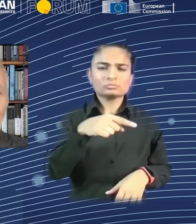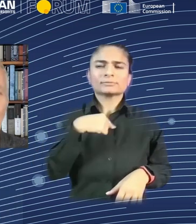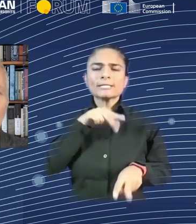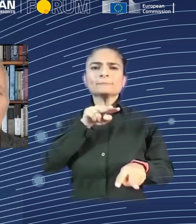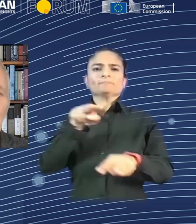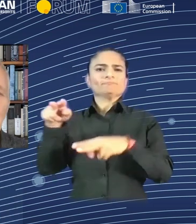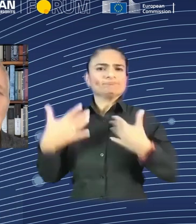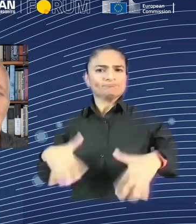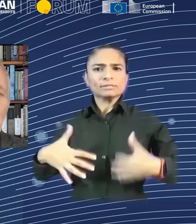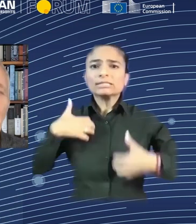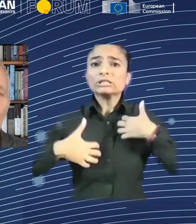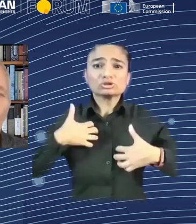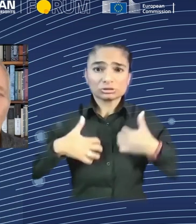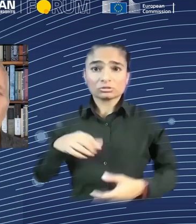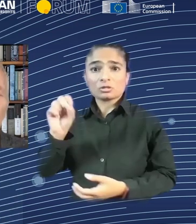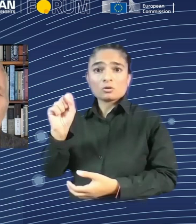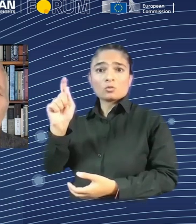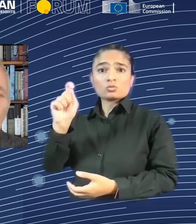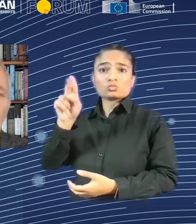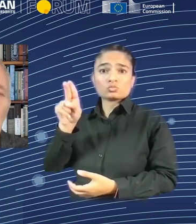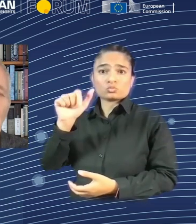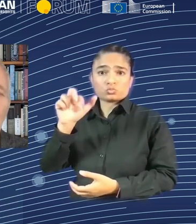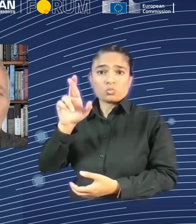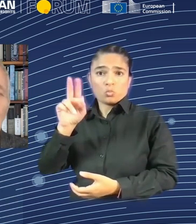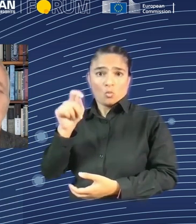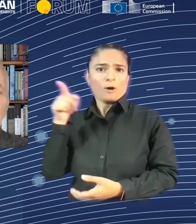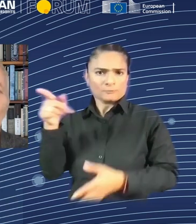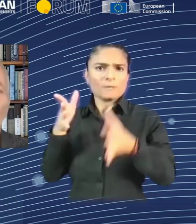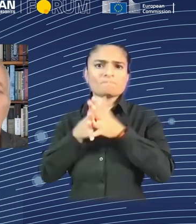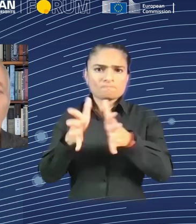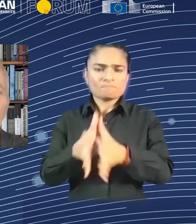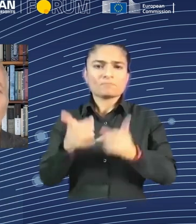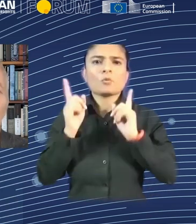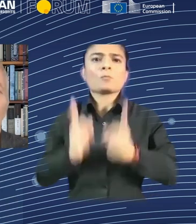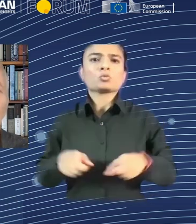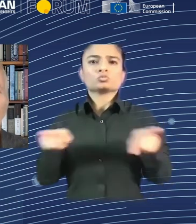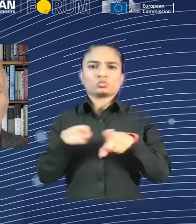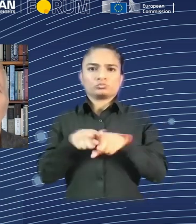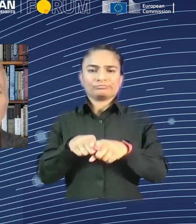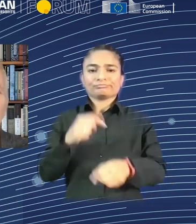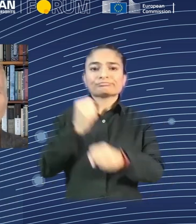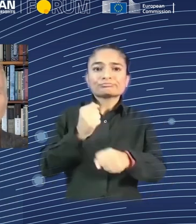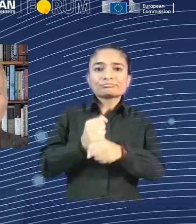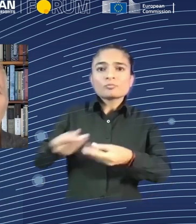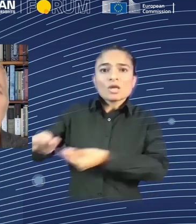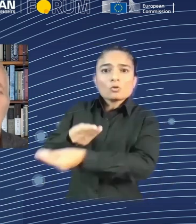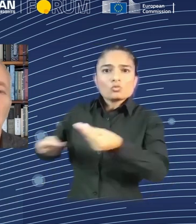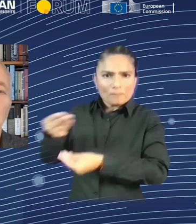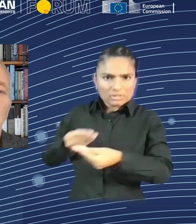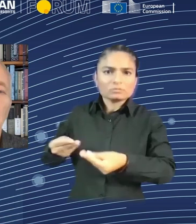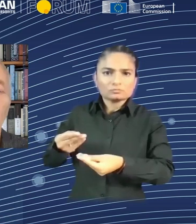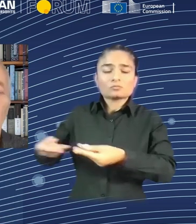there's a lesson that he did not talk about, which is the real economic lesson is that when things become cheaper and easier to produce,